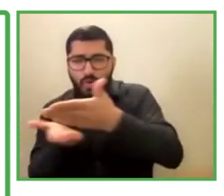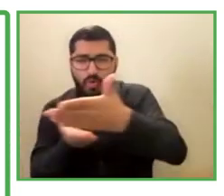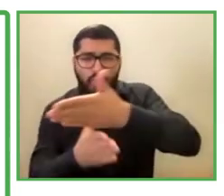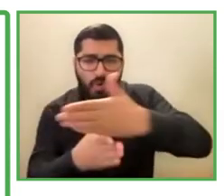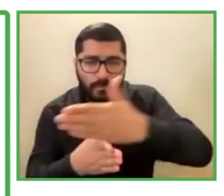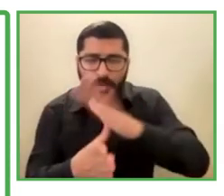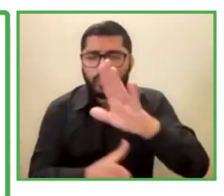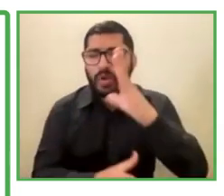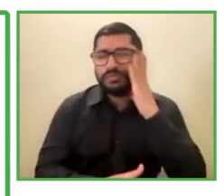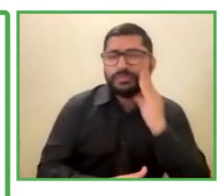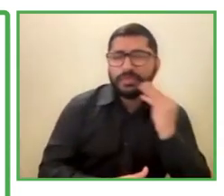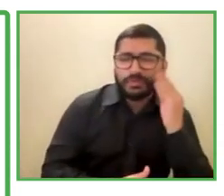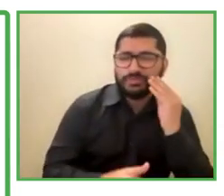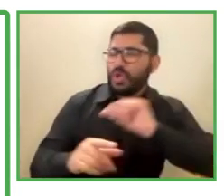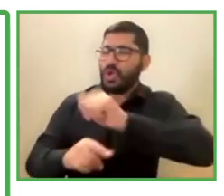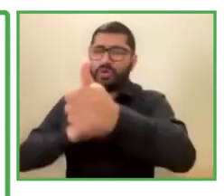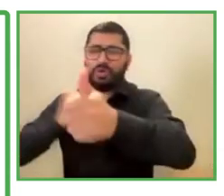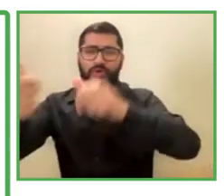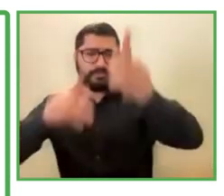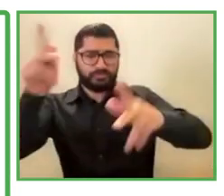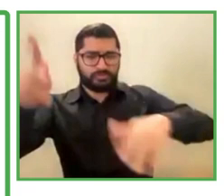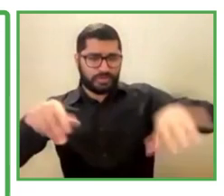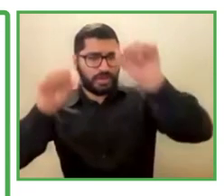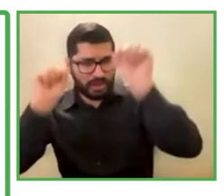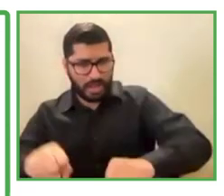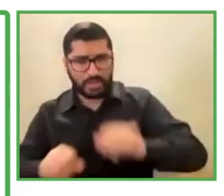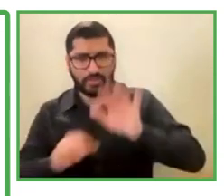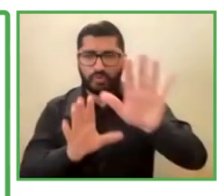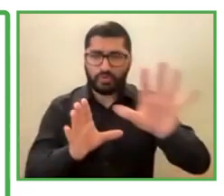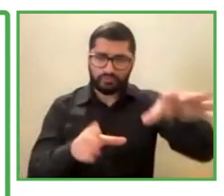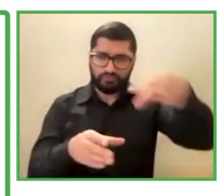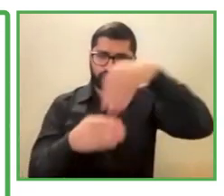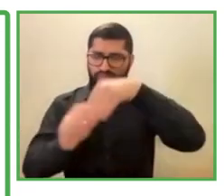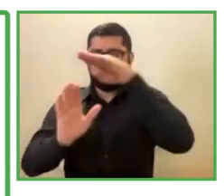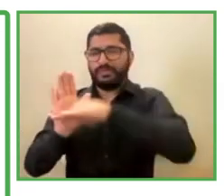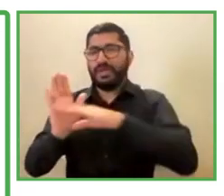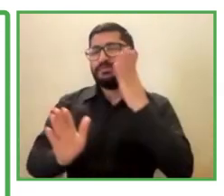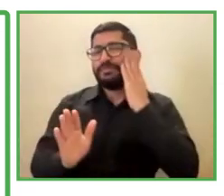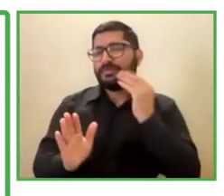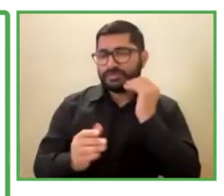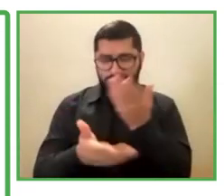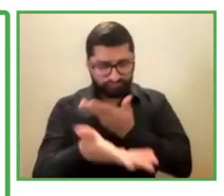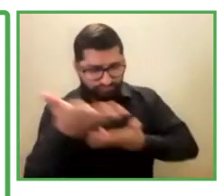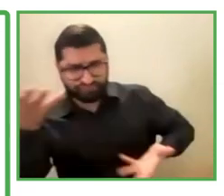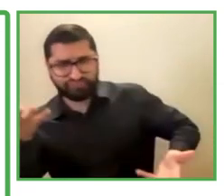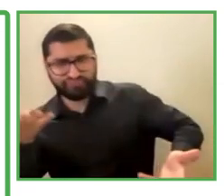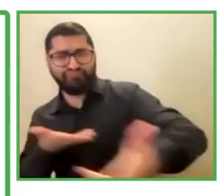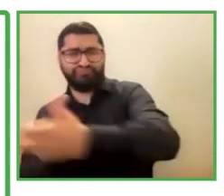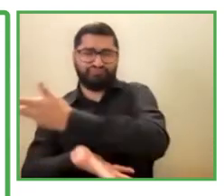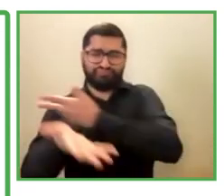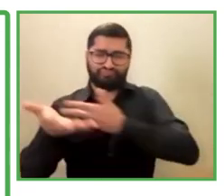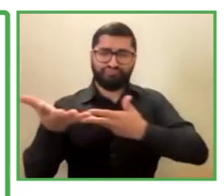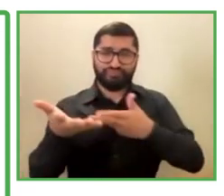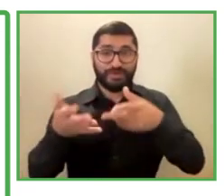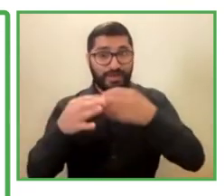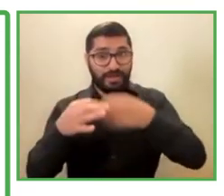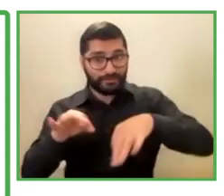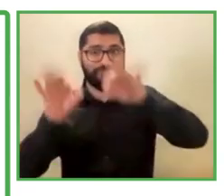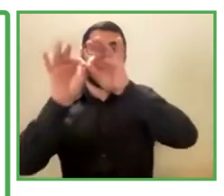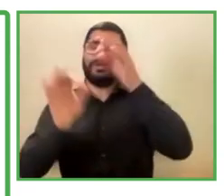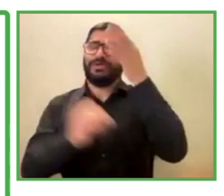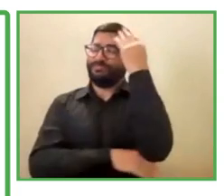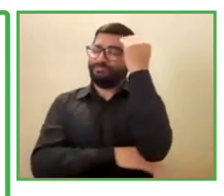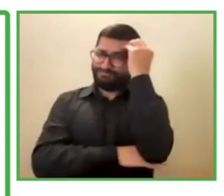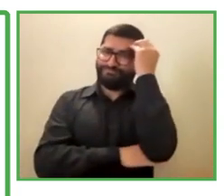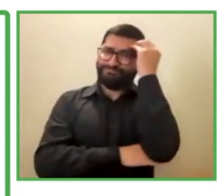others can use it and use theirs by